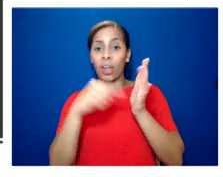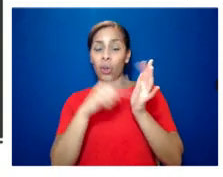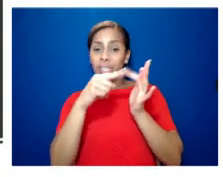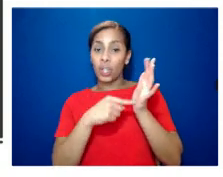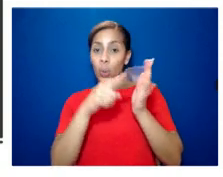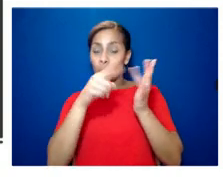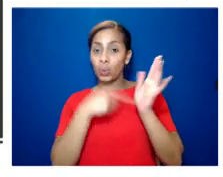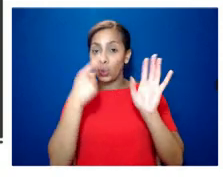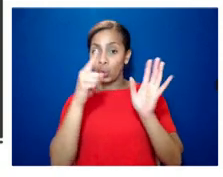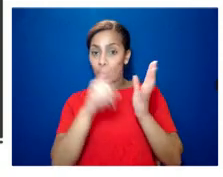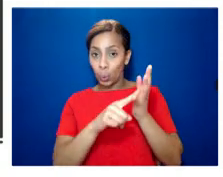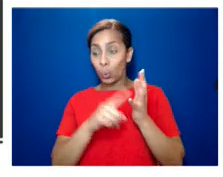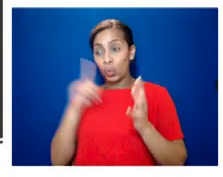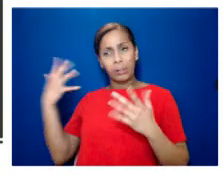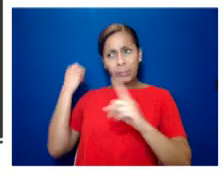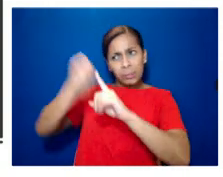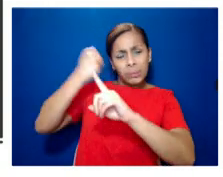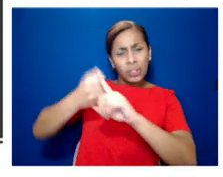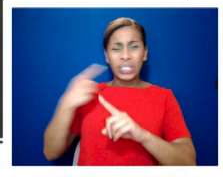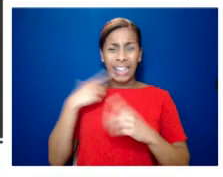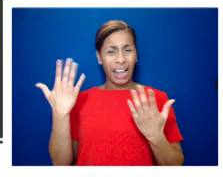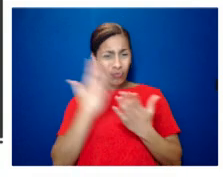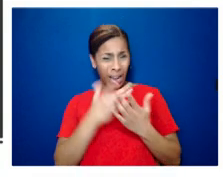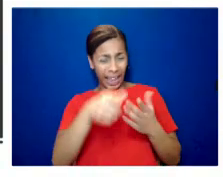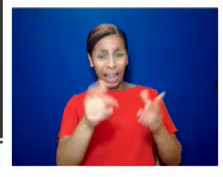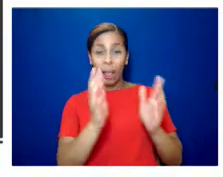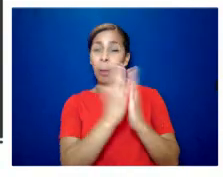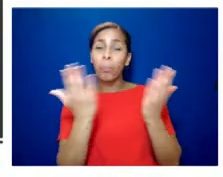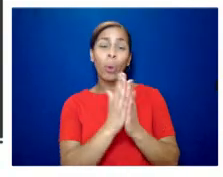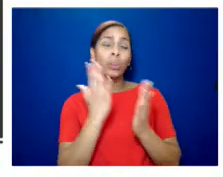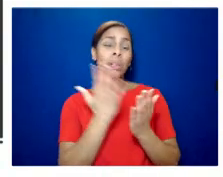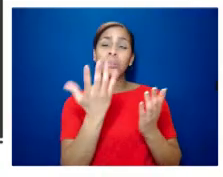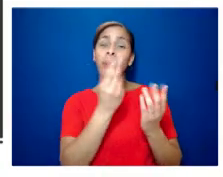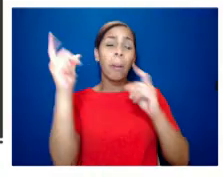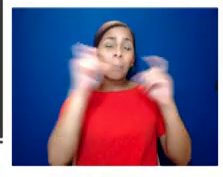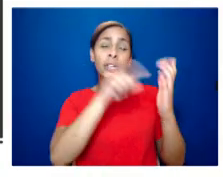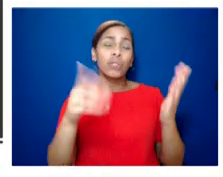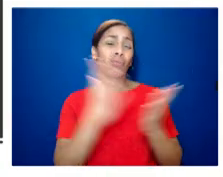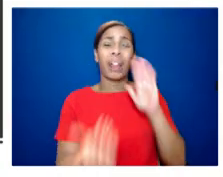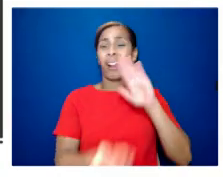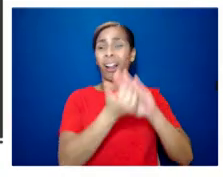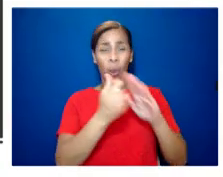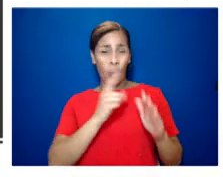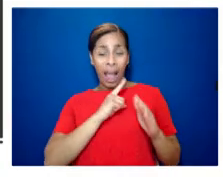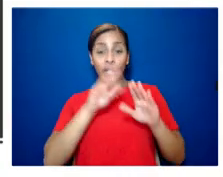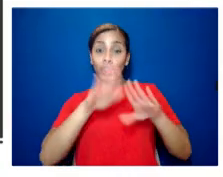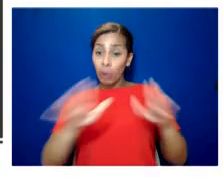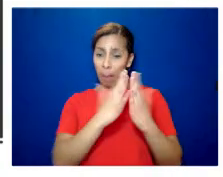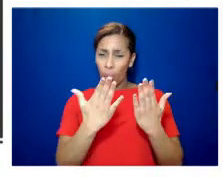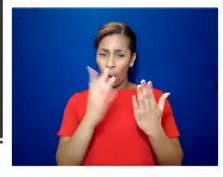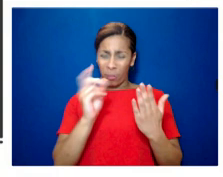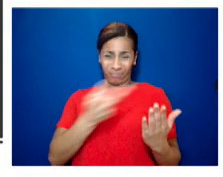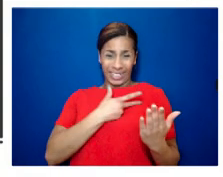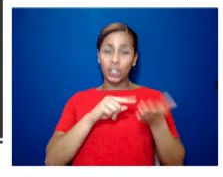of the pictures in the book were ridiculous she says you wouldn't expect to see bare-chested men in children's books but they were just excited to see